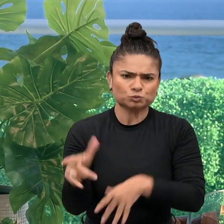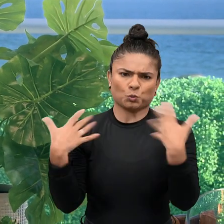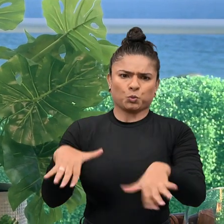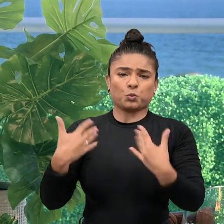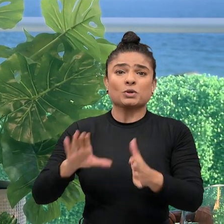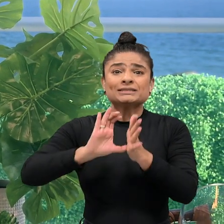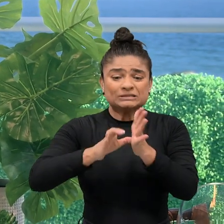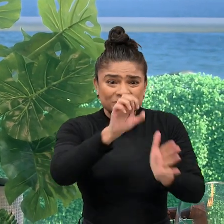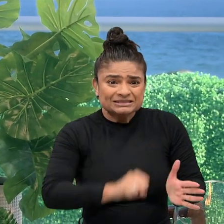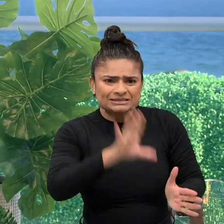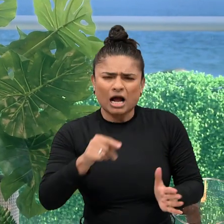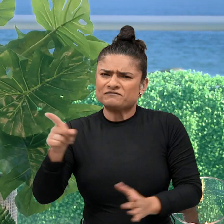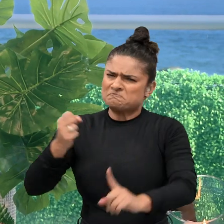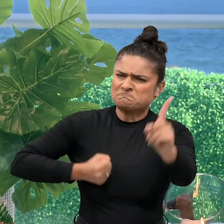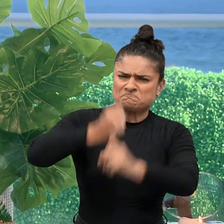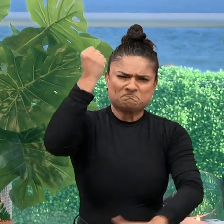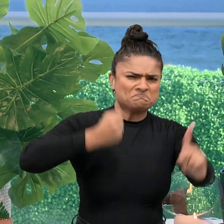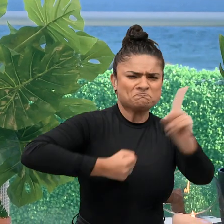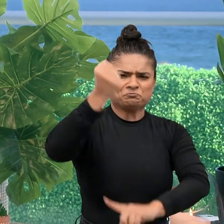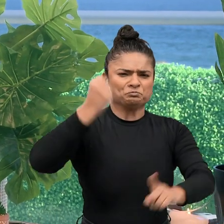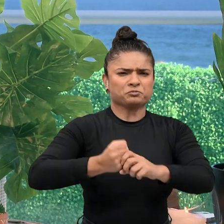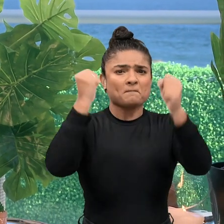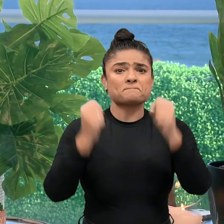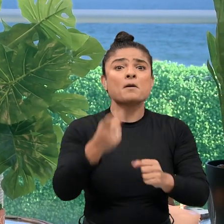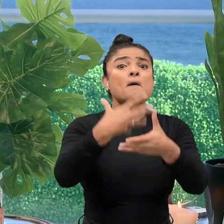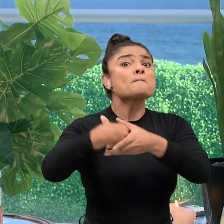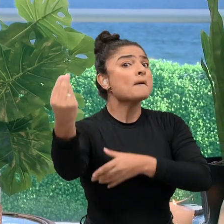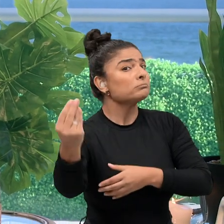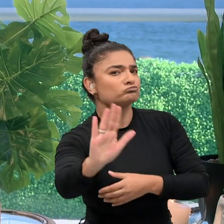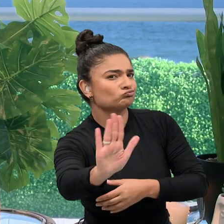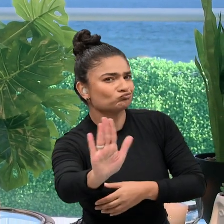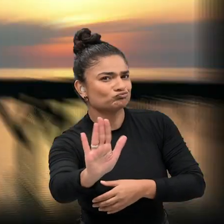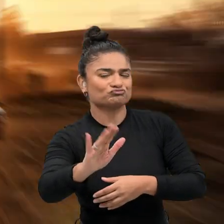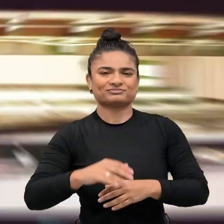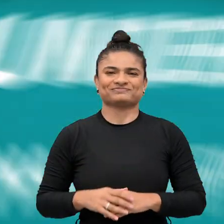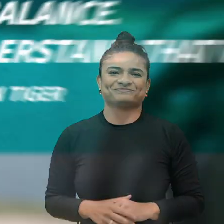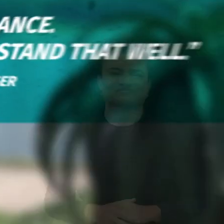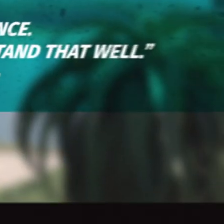motivational speaker and prominent disability activist in South Africa. Don't go anywhere.